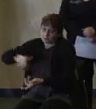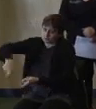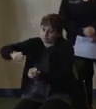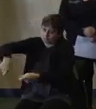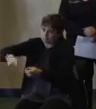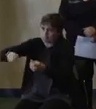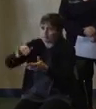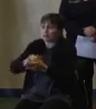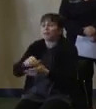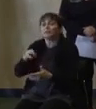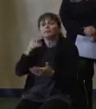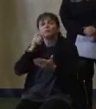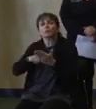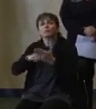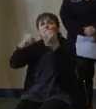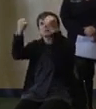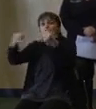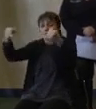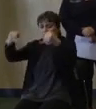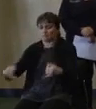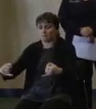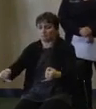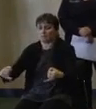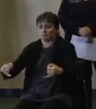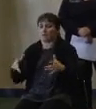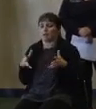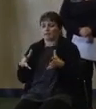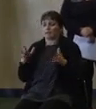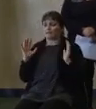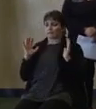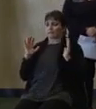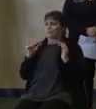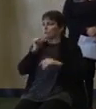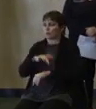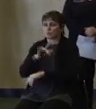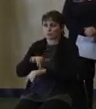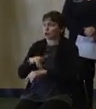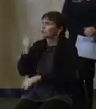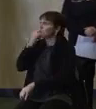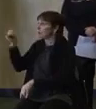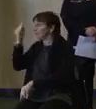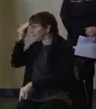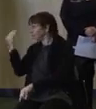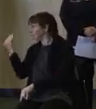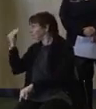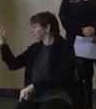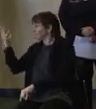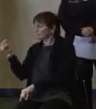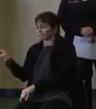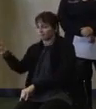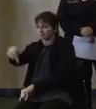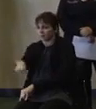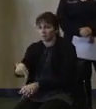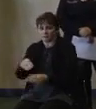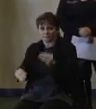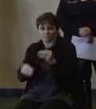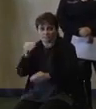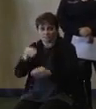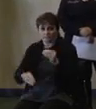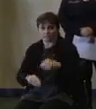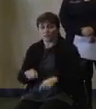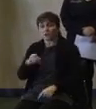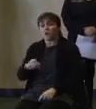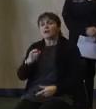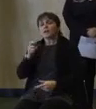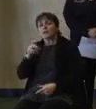downed line and we haven't had many of them, Joe, don't go near it. Call it in. If you have a power outage in your own home, don't assume somebody else is calling that